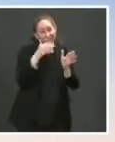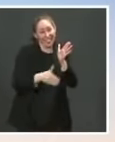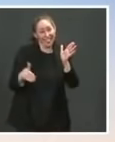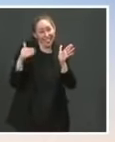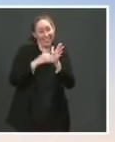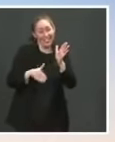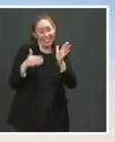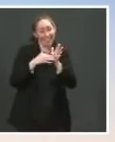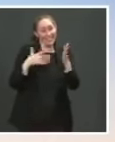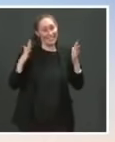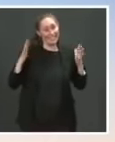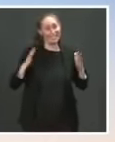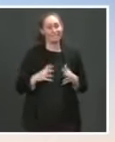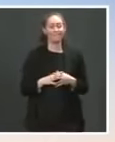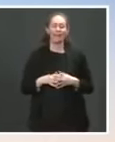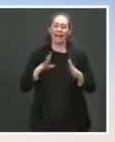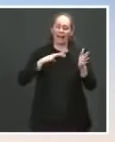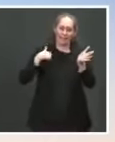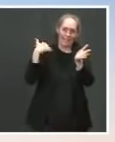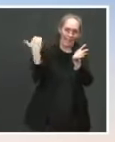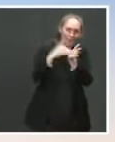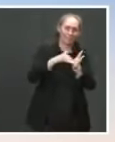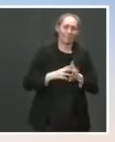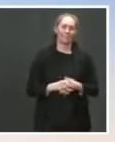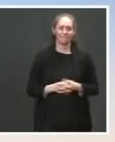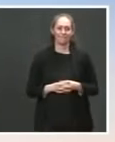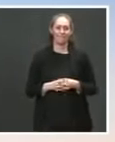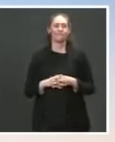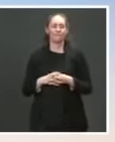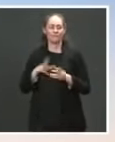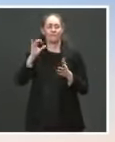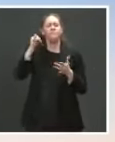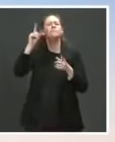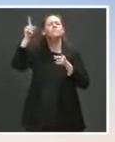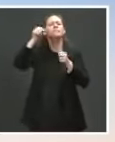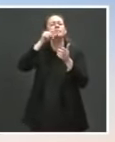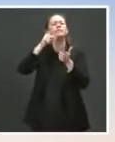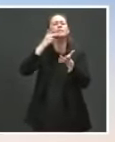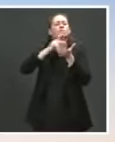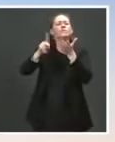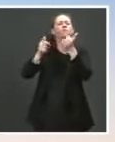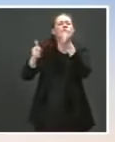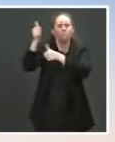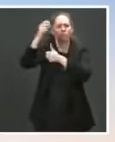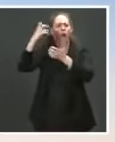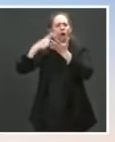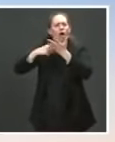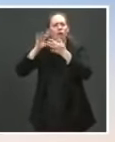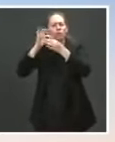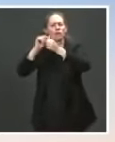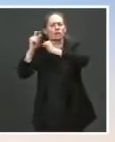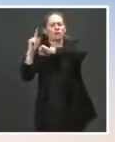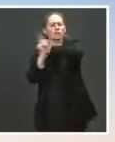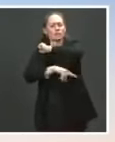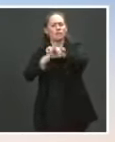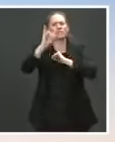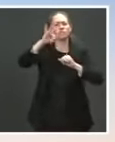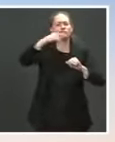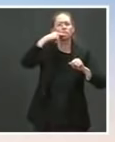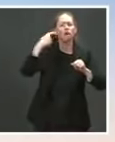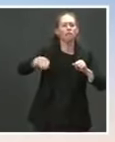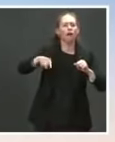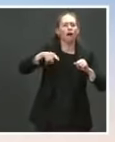Let me try on Ukraine. The Secretary of State said that there will be consequences if Russia continues its escalation on the border.